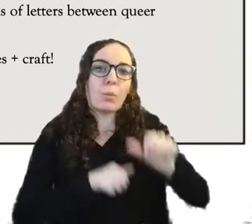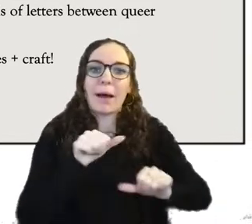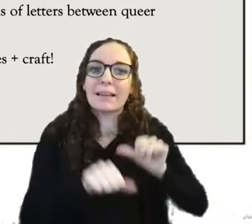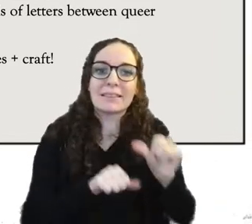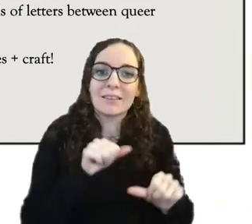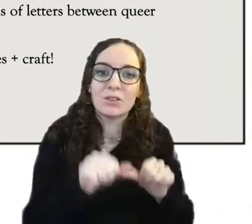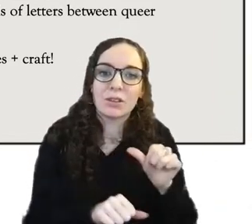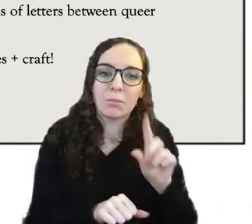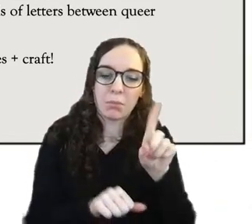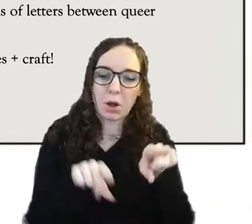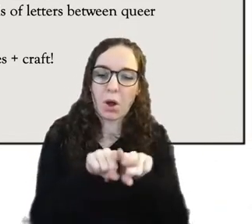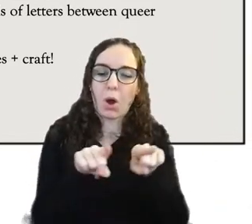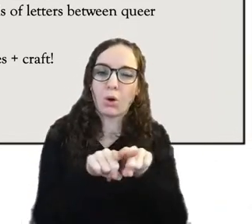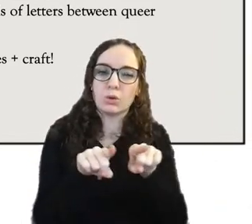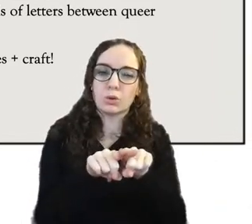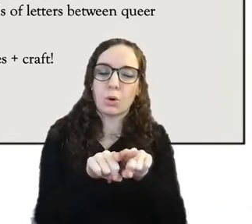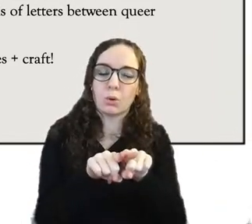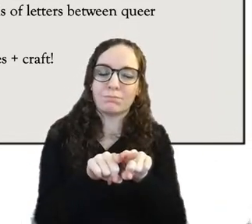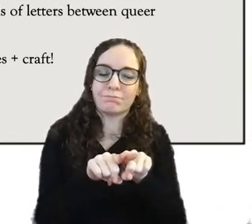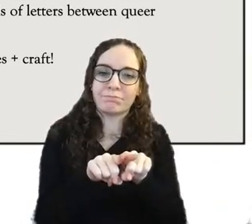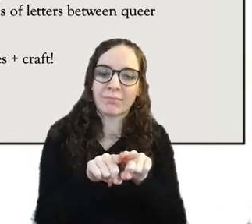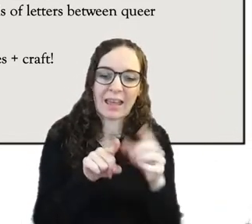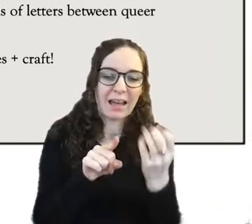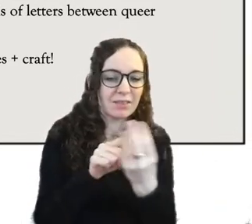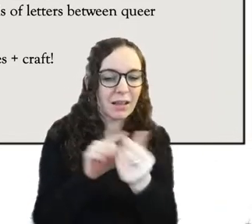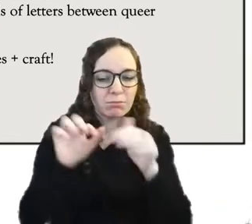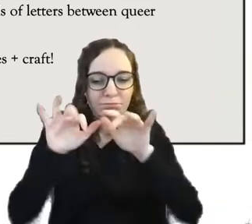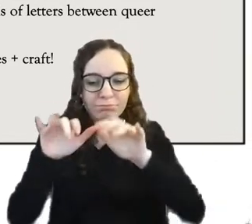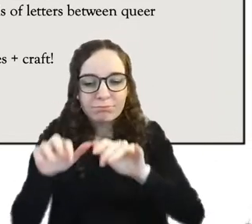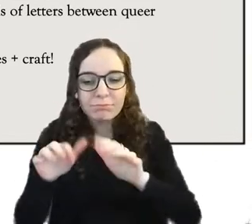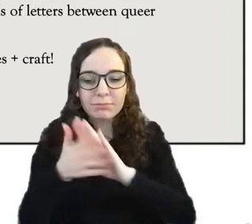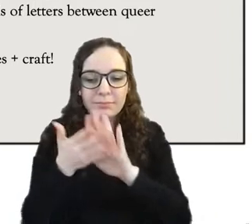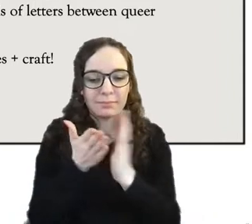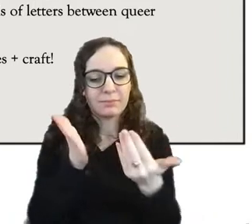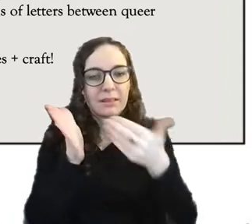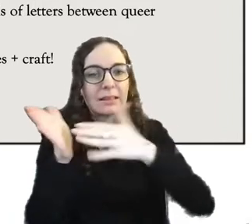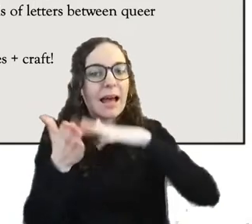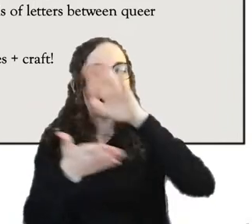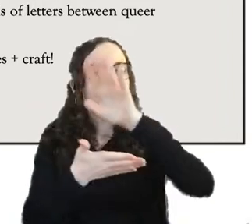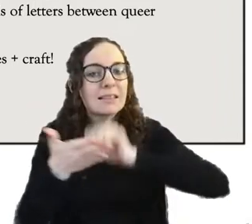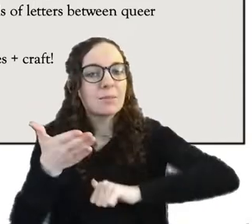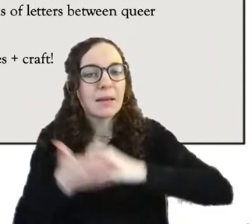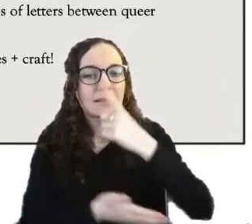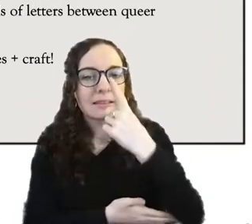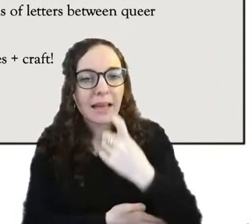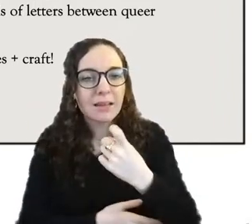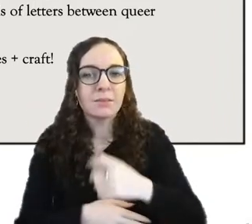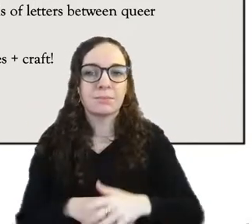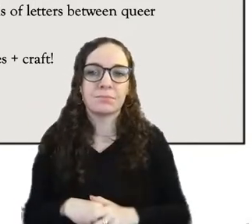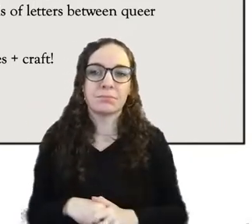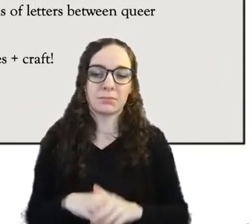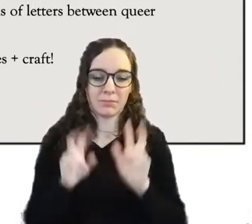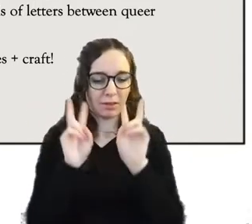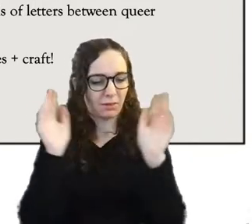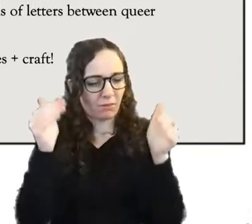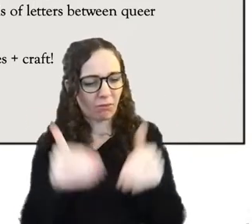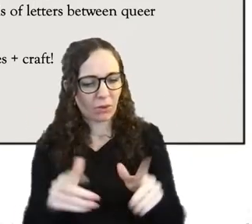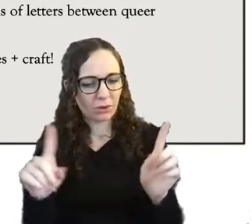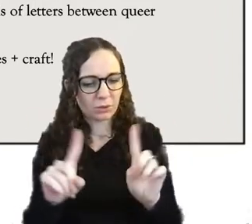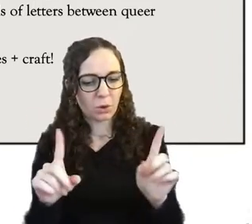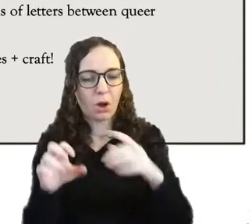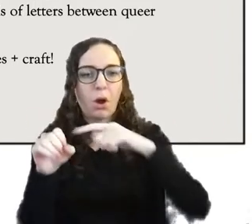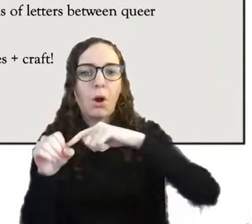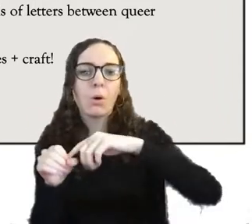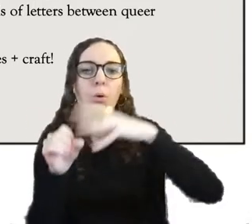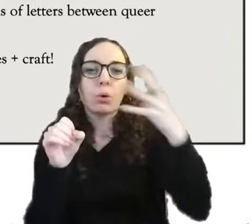physical computing components that kind of add to the experience um it revolves around queer pandemic dating and